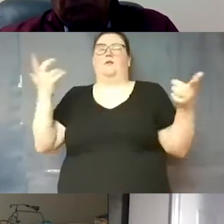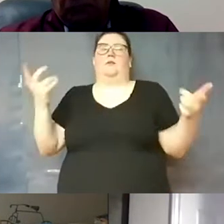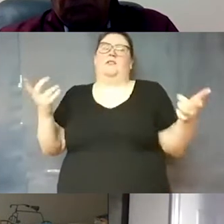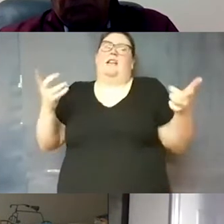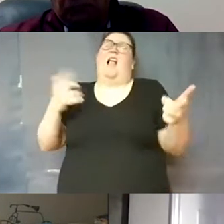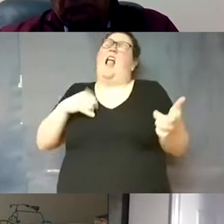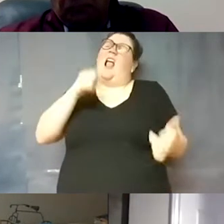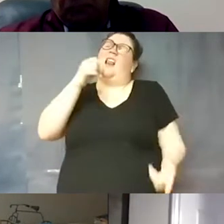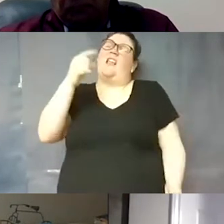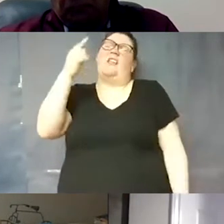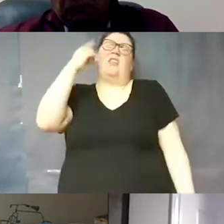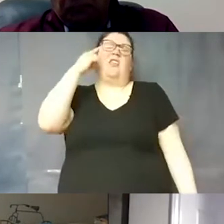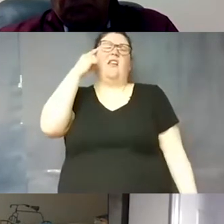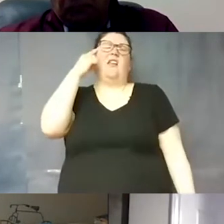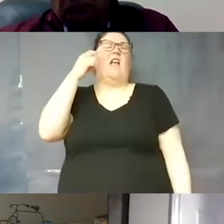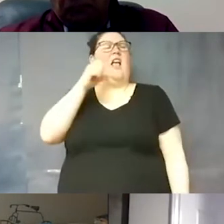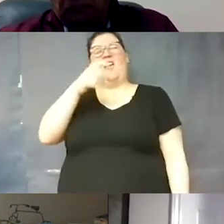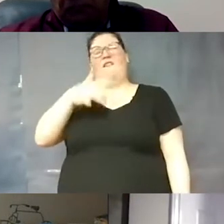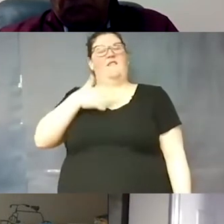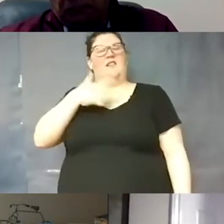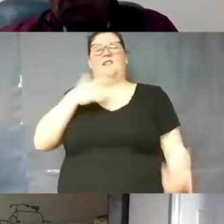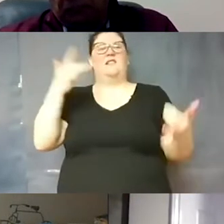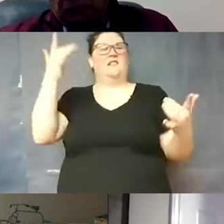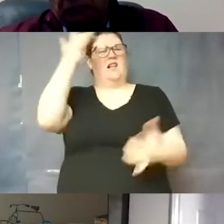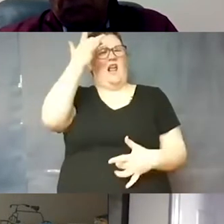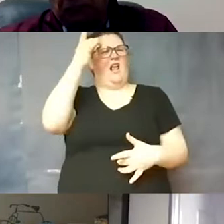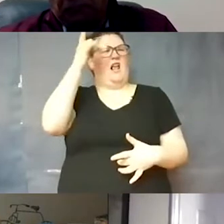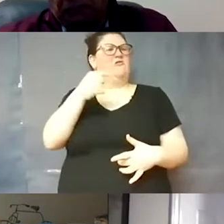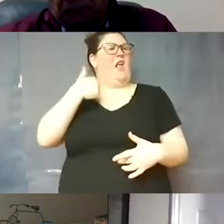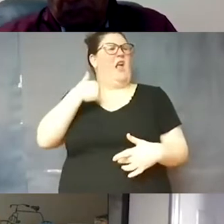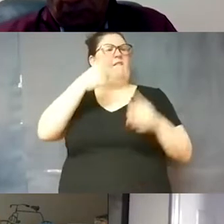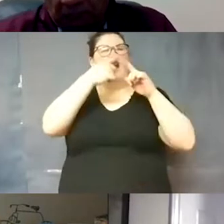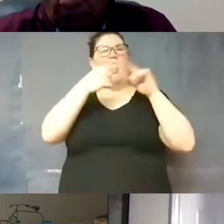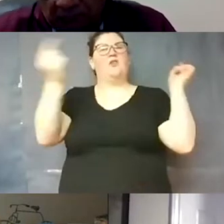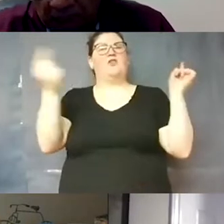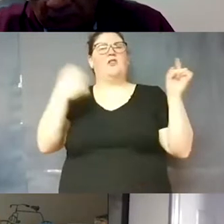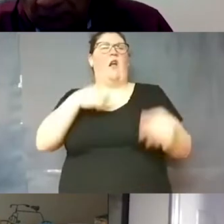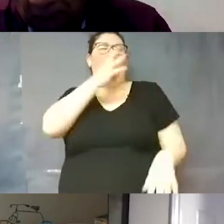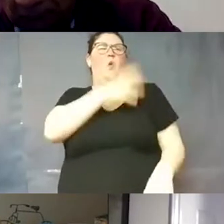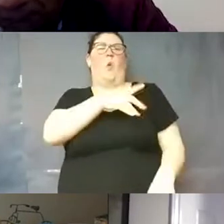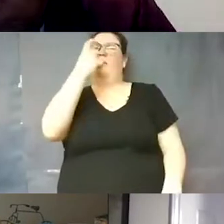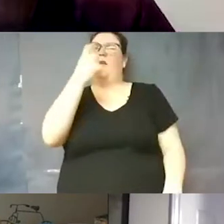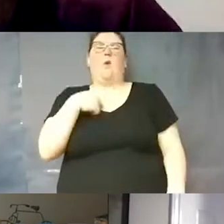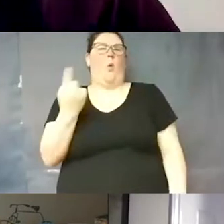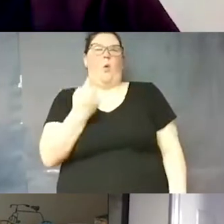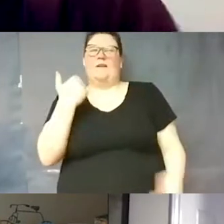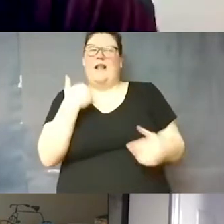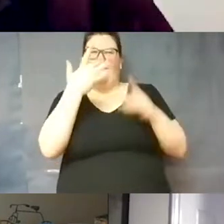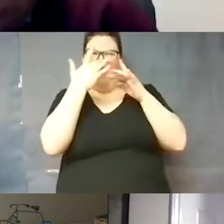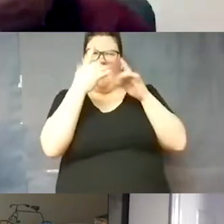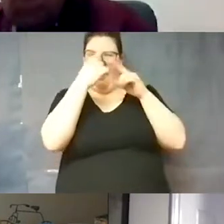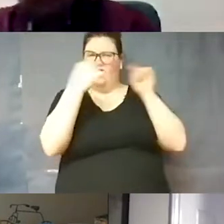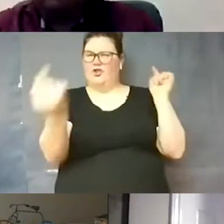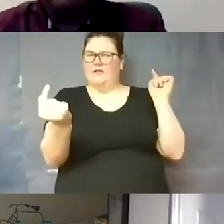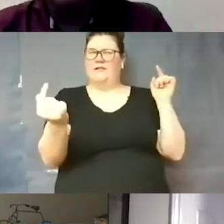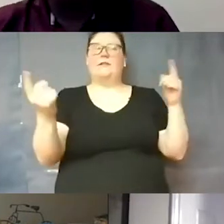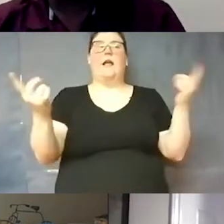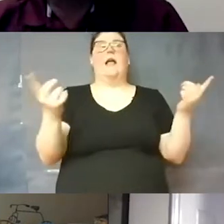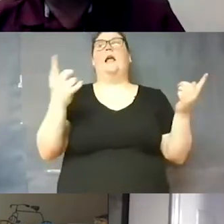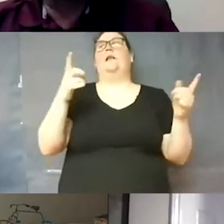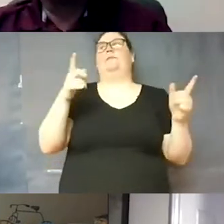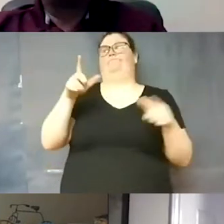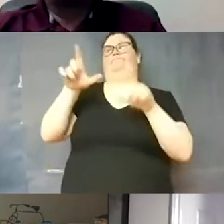i didn't think i didn't really feel sick i just had allergies um and i ignore them because i always have allergies and then a couple of days later they test positive